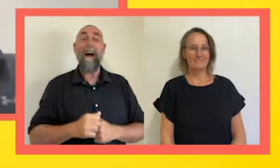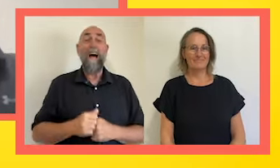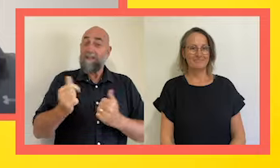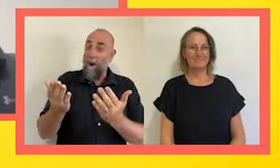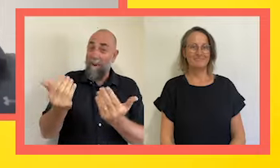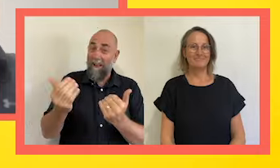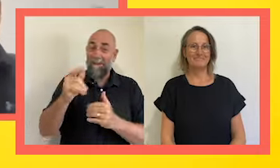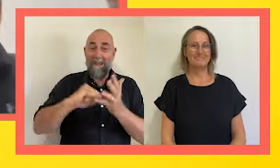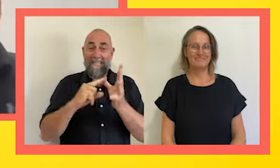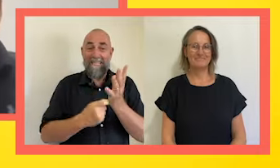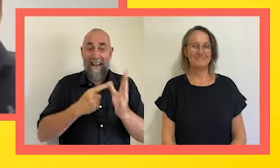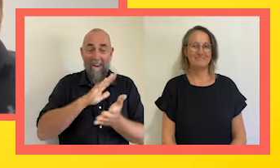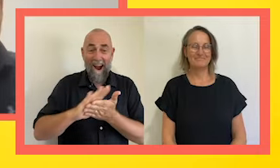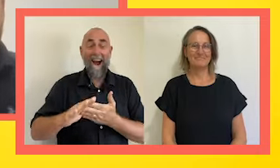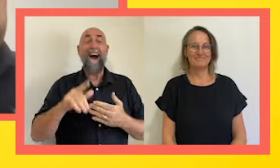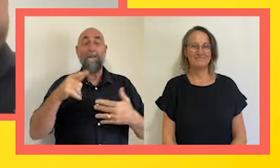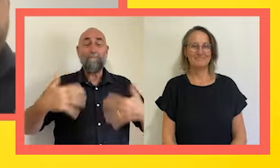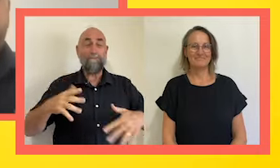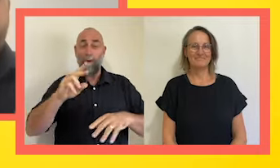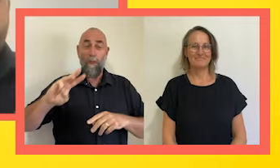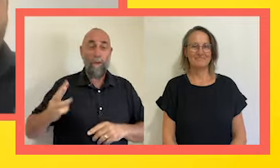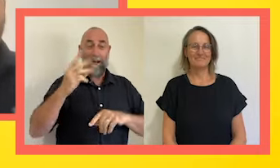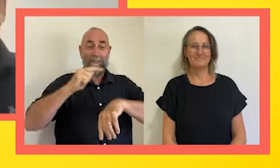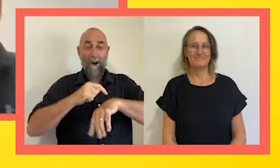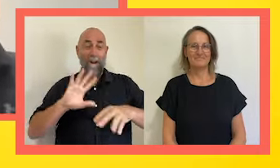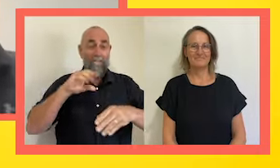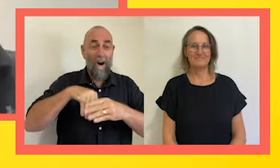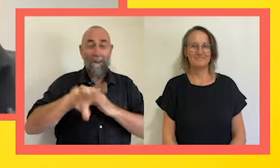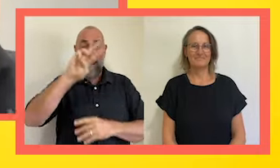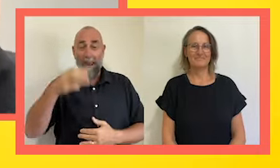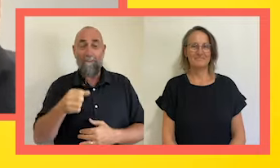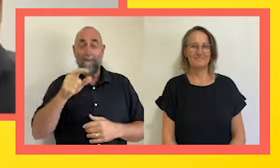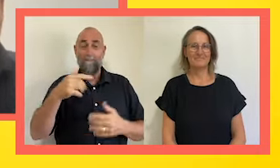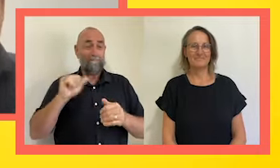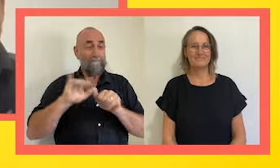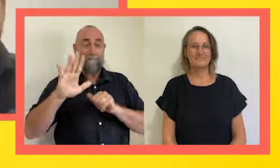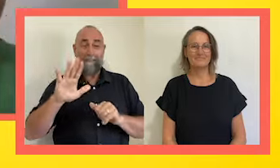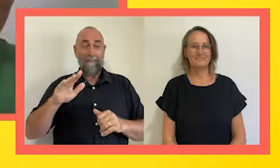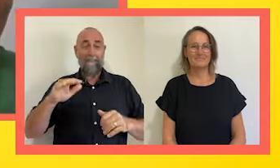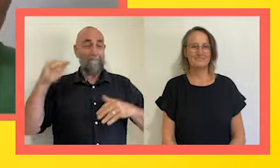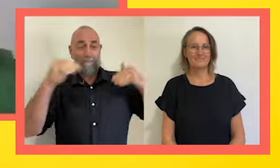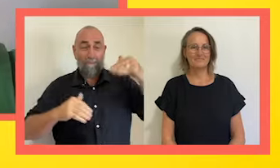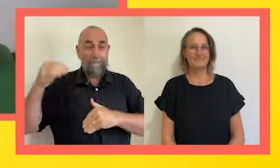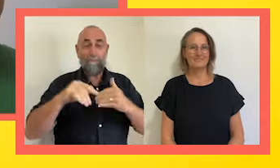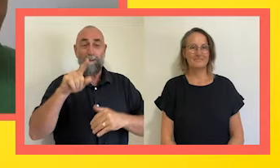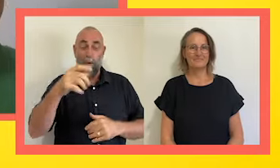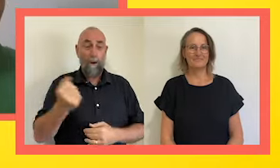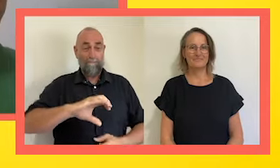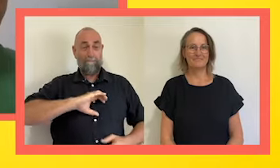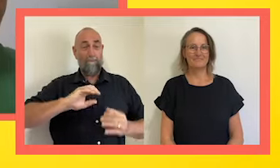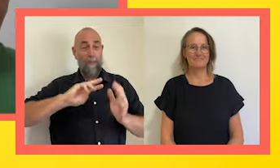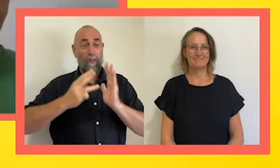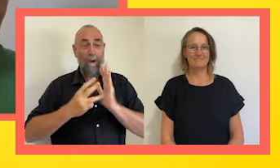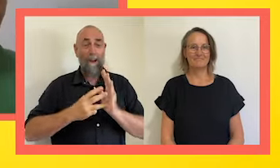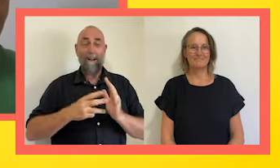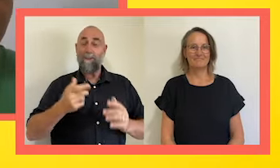three-time Paralympian, a bronze medalist, star in the pool. Welcome to your first ever, you, Little Ripper. Thank you so much. So excited